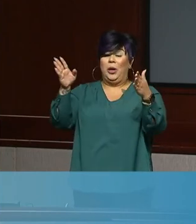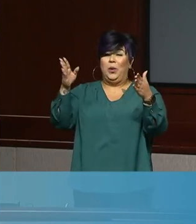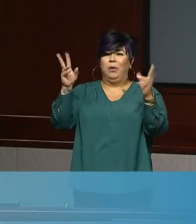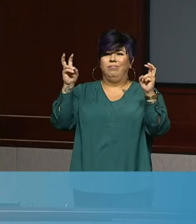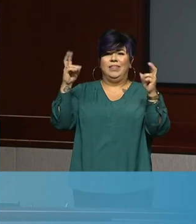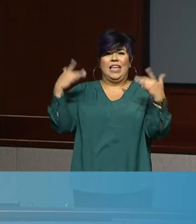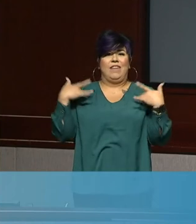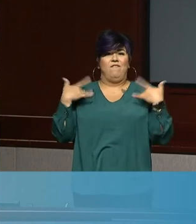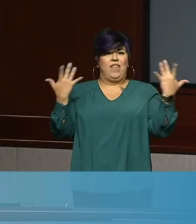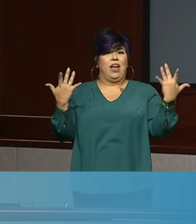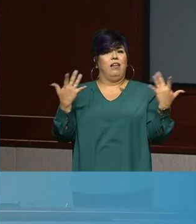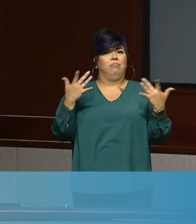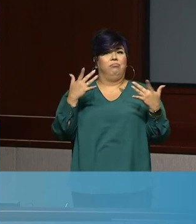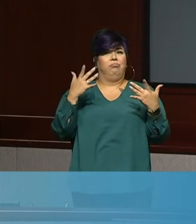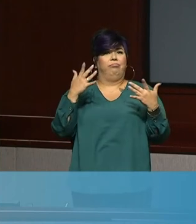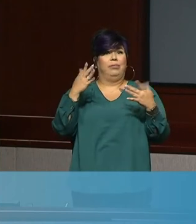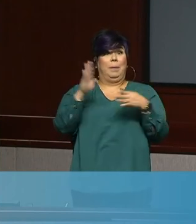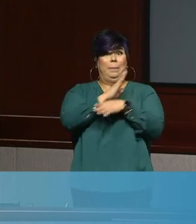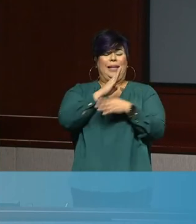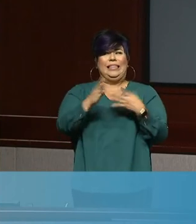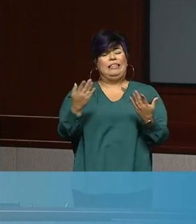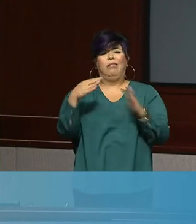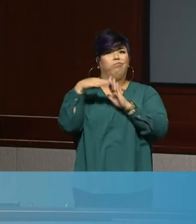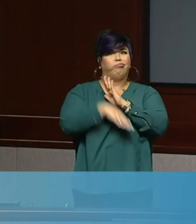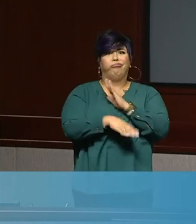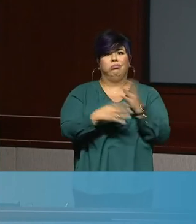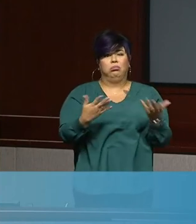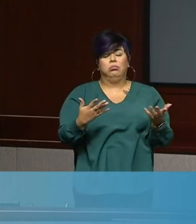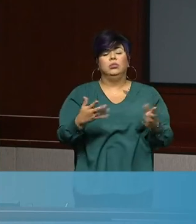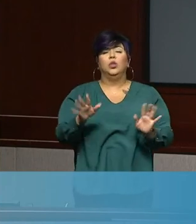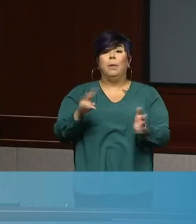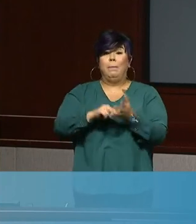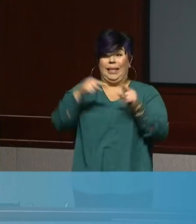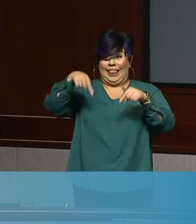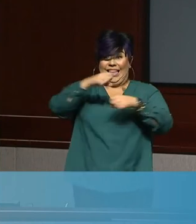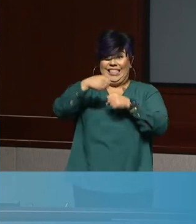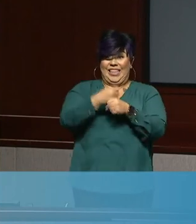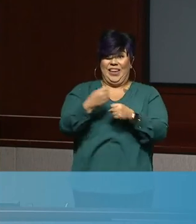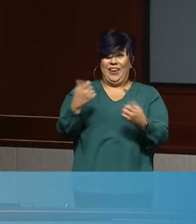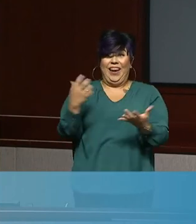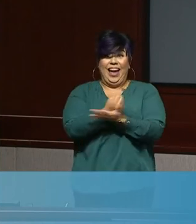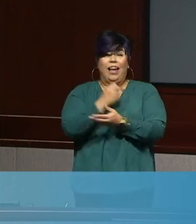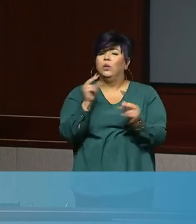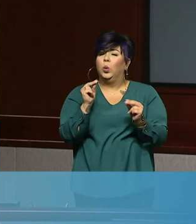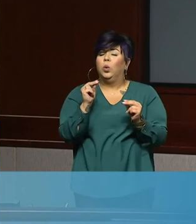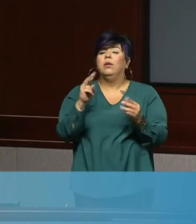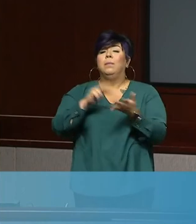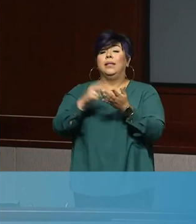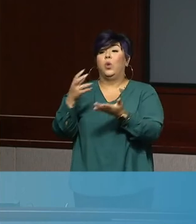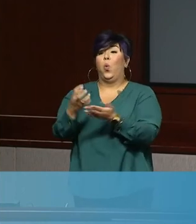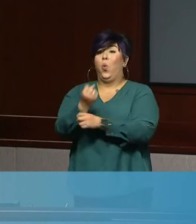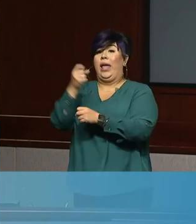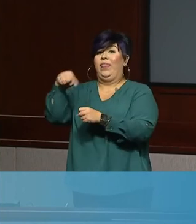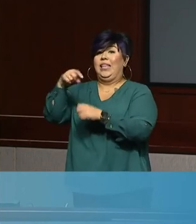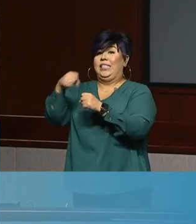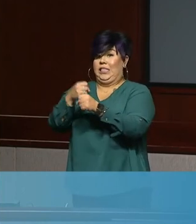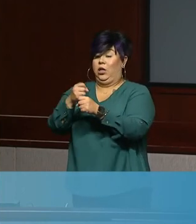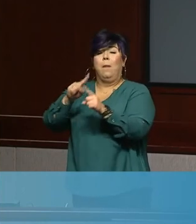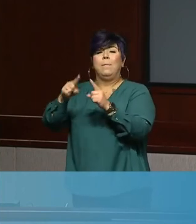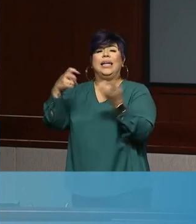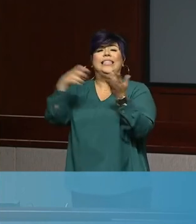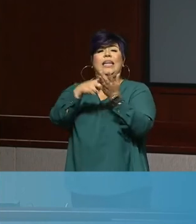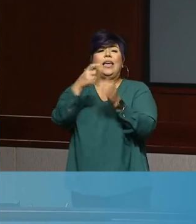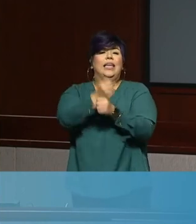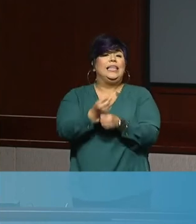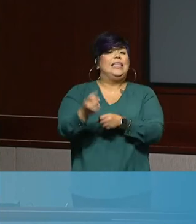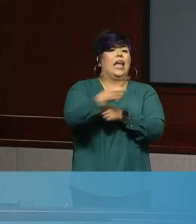closed down, uh, for this period of time. This is for the 2021 season beginning in January and it goes for the entire year.